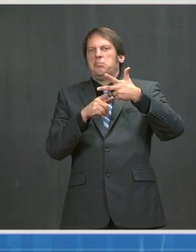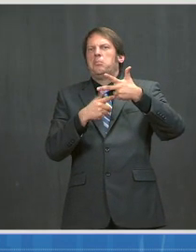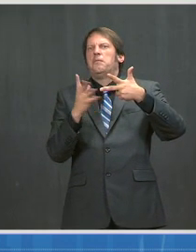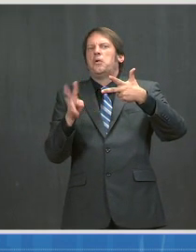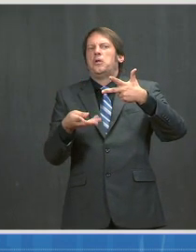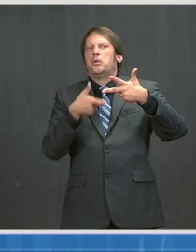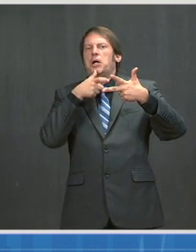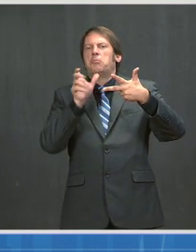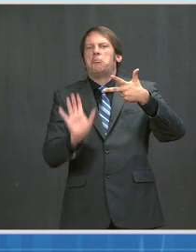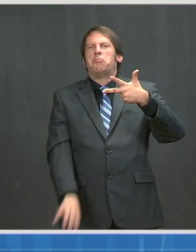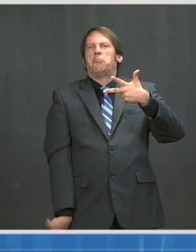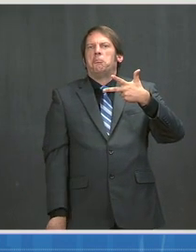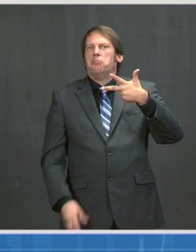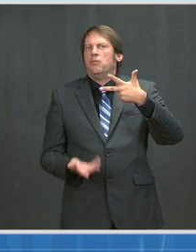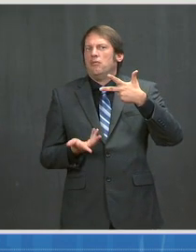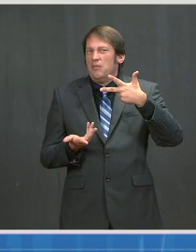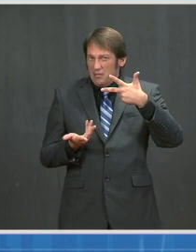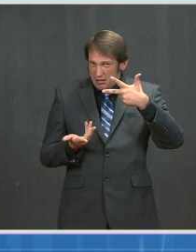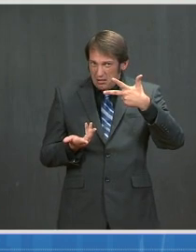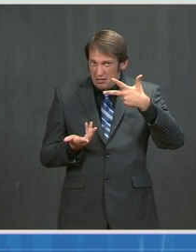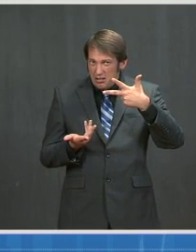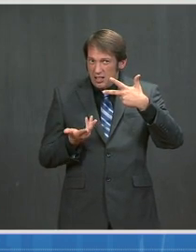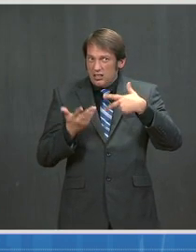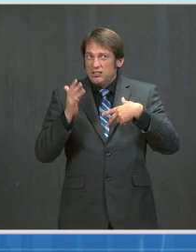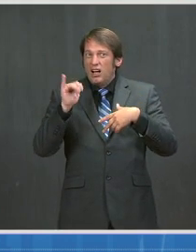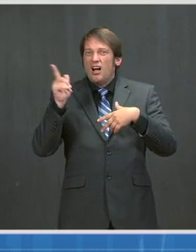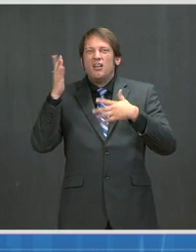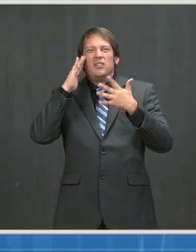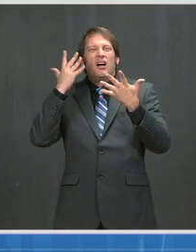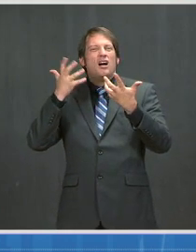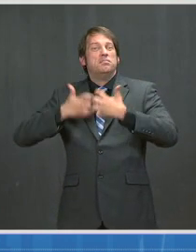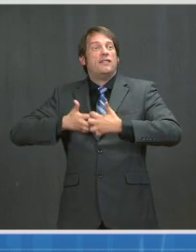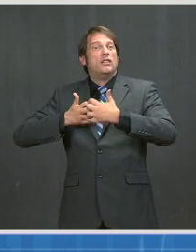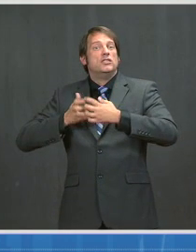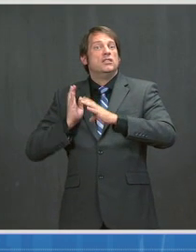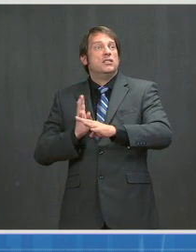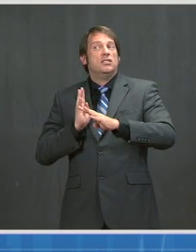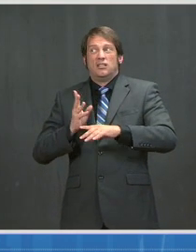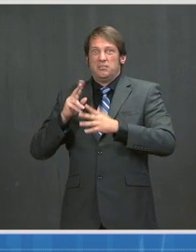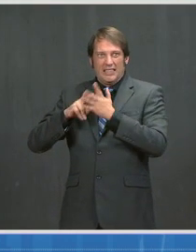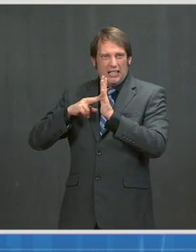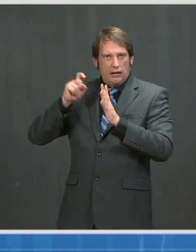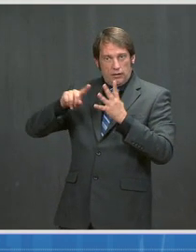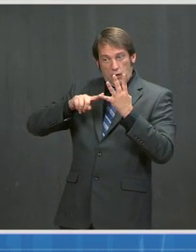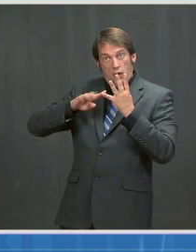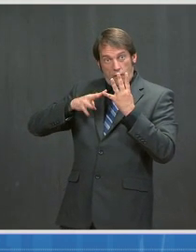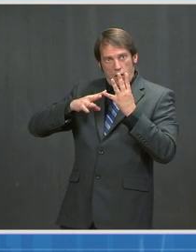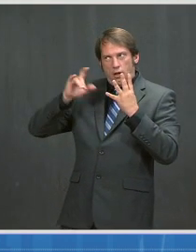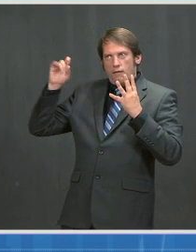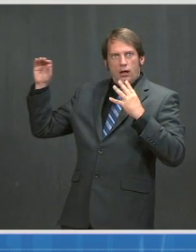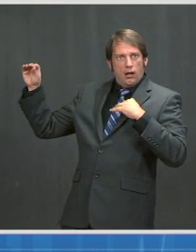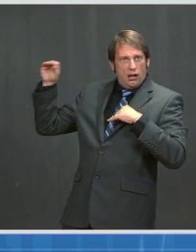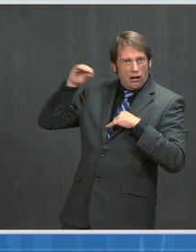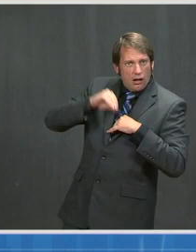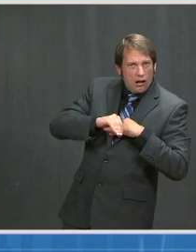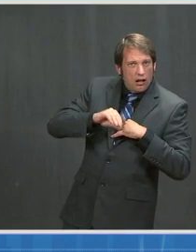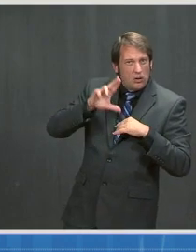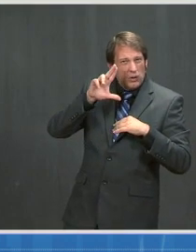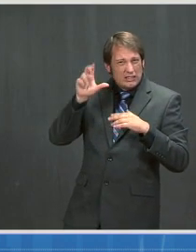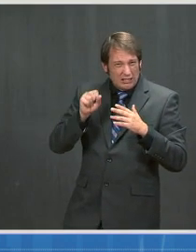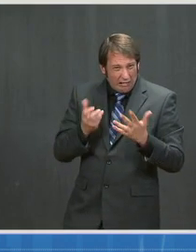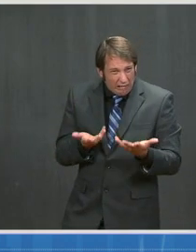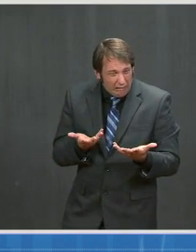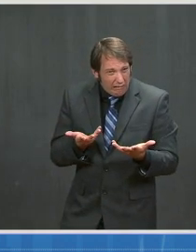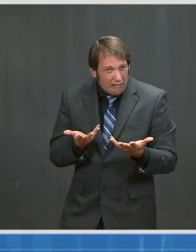for the AstraZeneca manufacturing to move to here in the U.S.? And what you kind of expect for that vaccine,